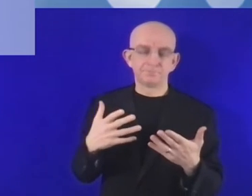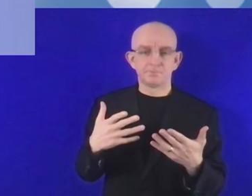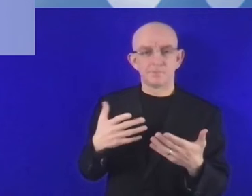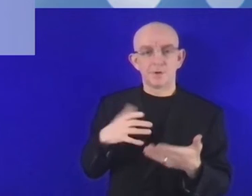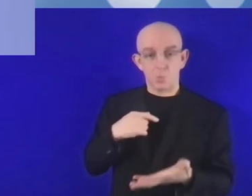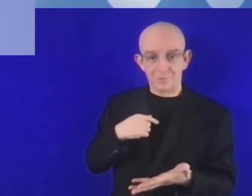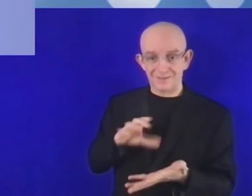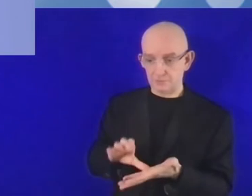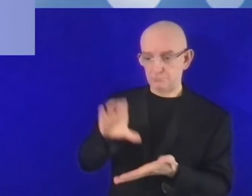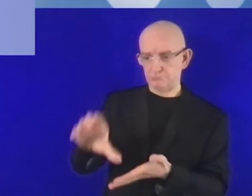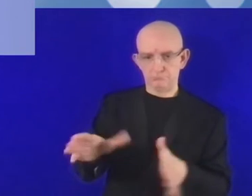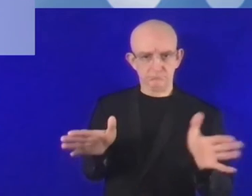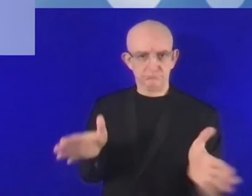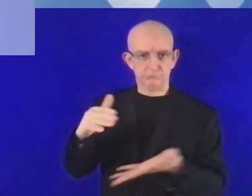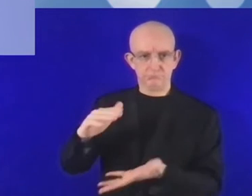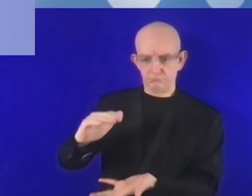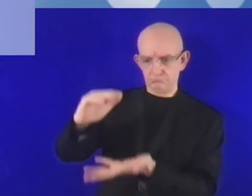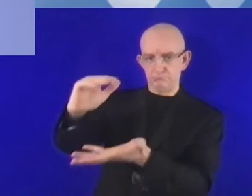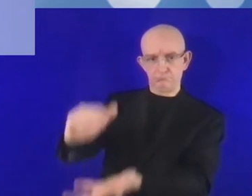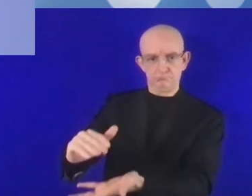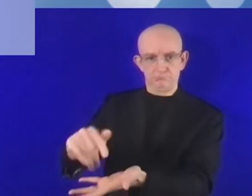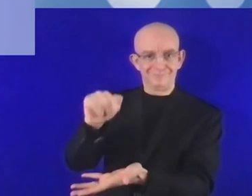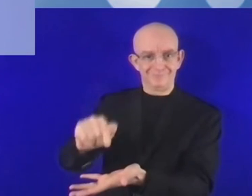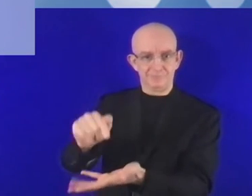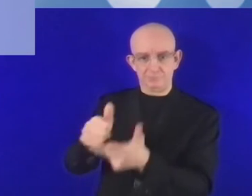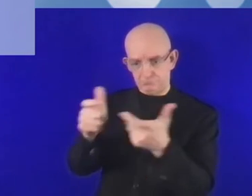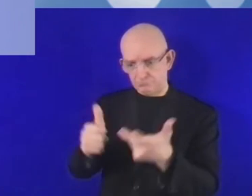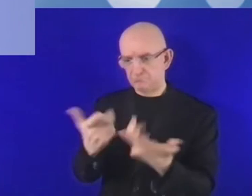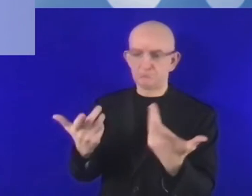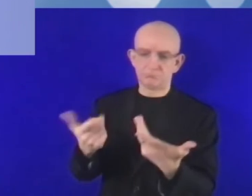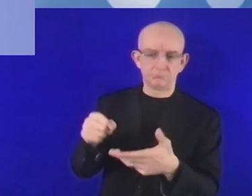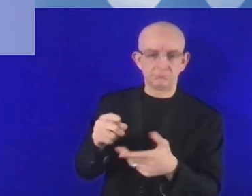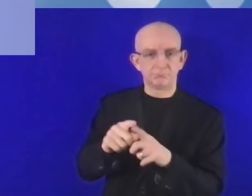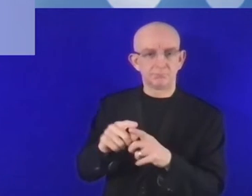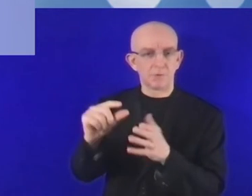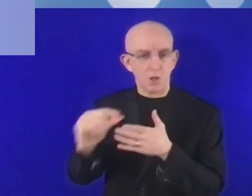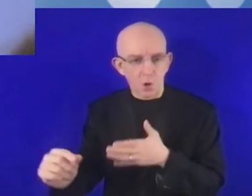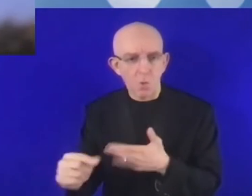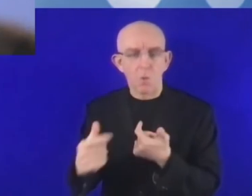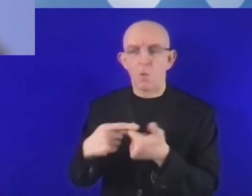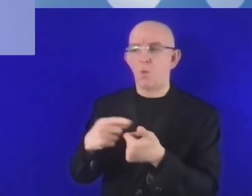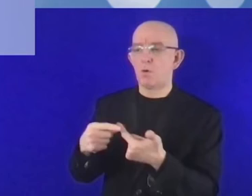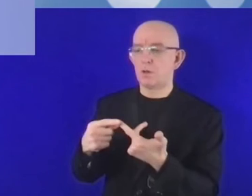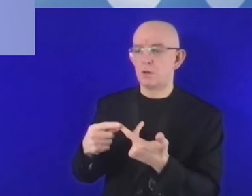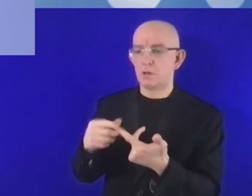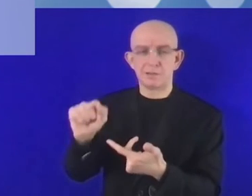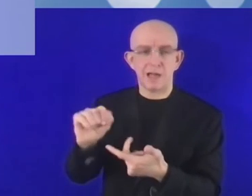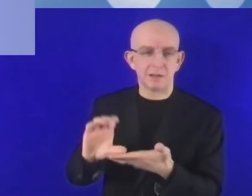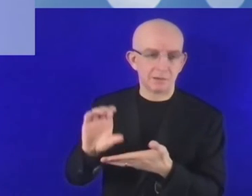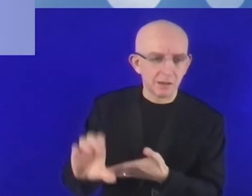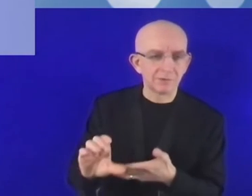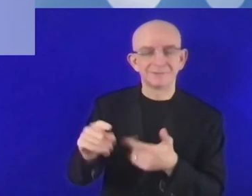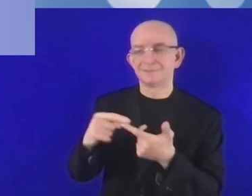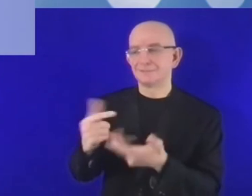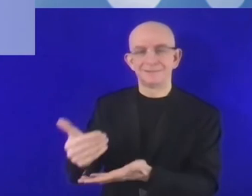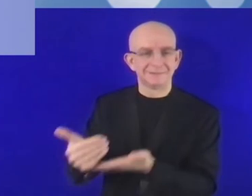-equity financing. But what is very important, we are blending our financing with other